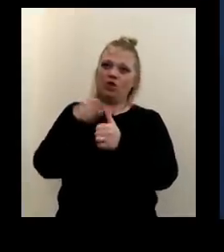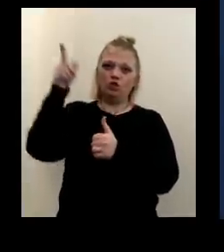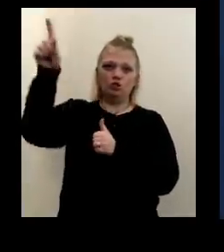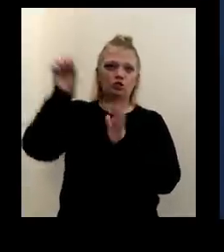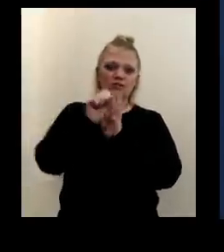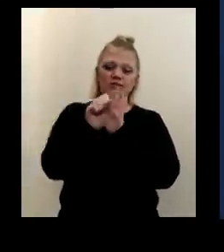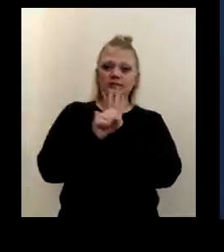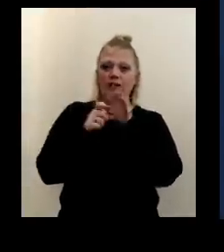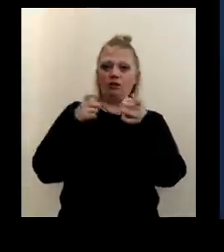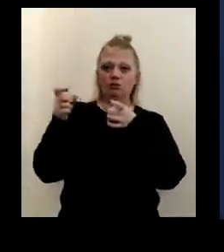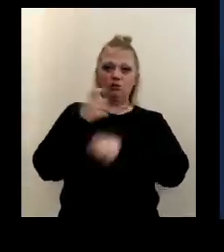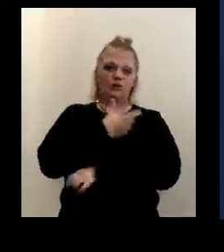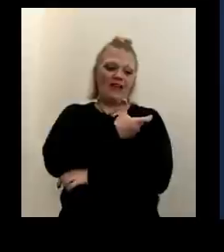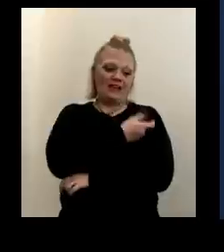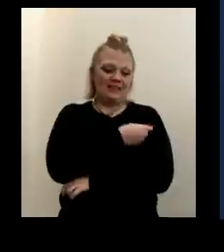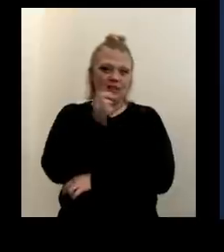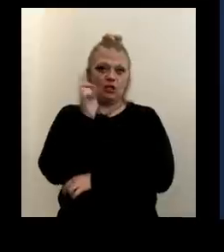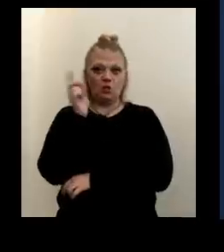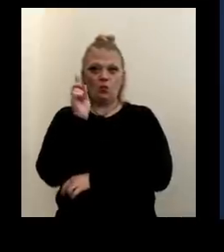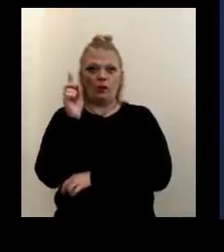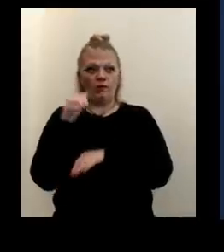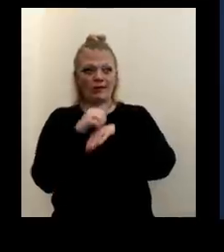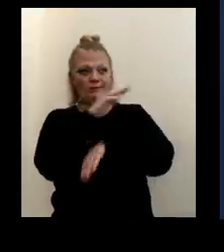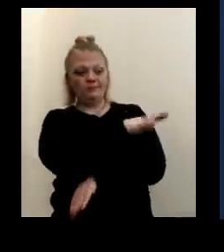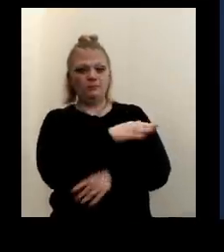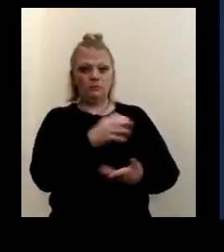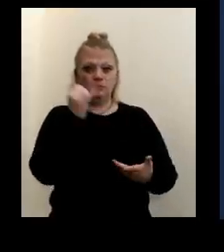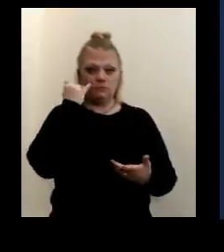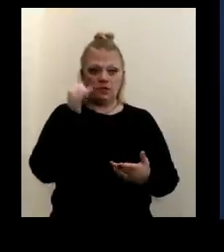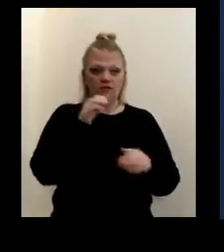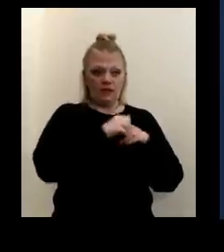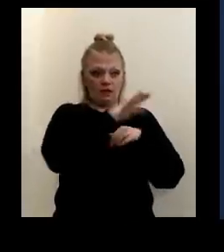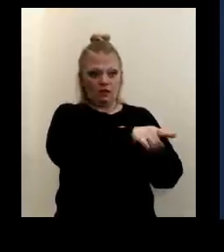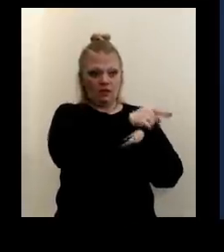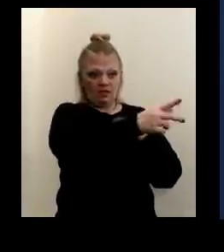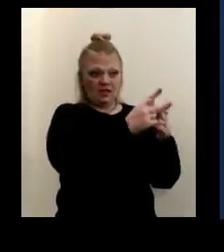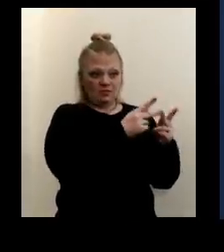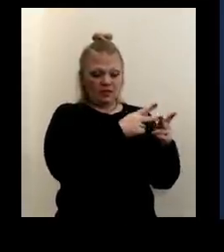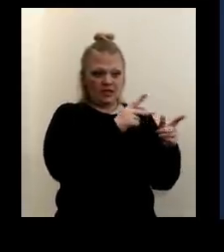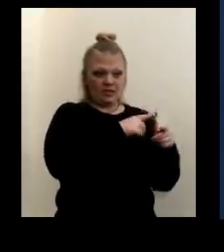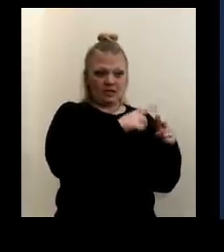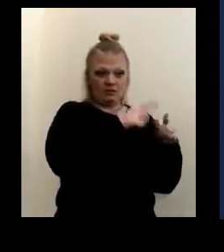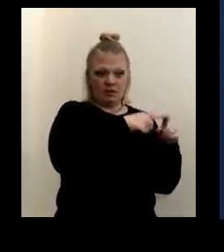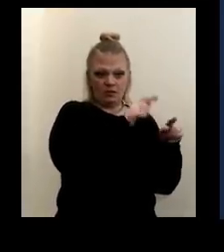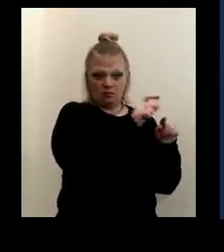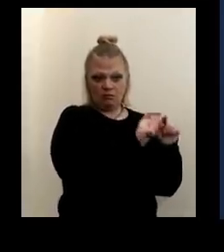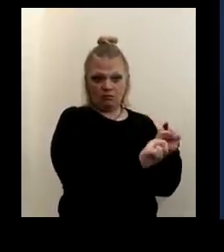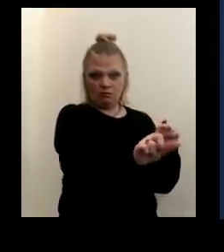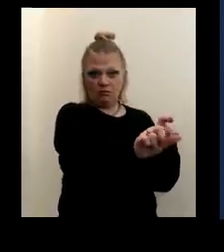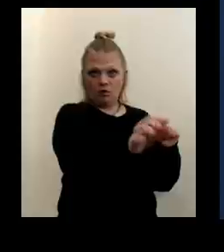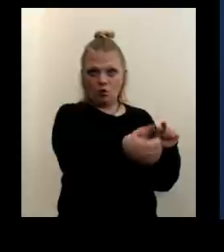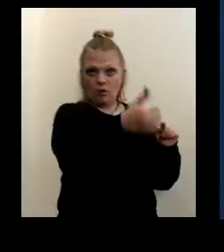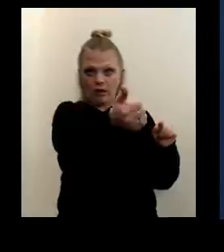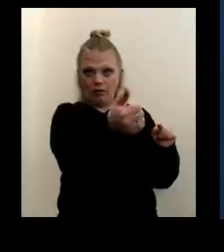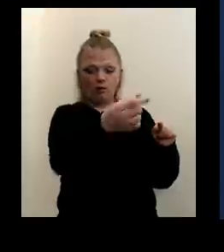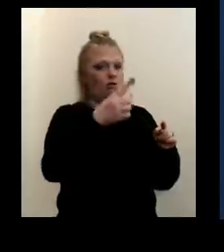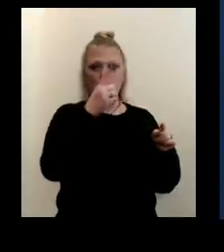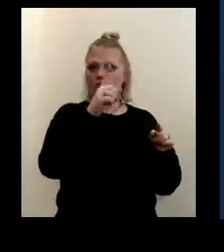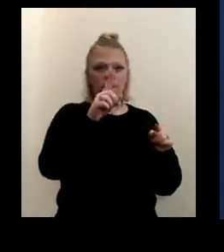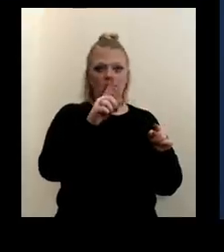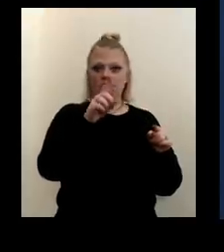the vaccines and where they go. If they go to one place and they're to go to somewhere else, you have to get approval from the state,